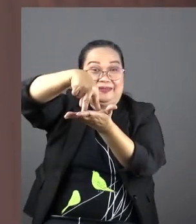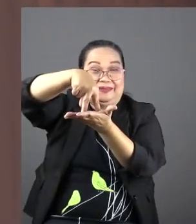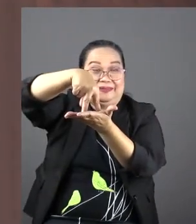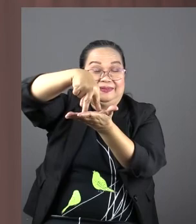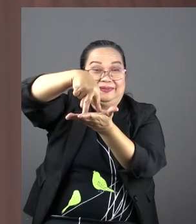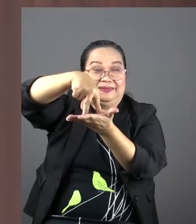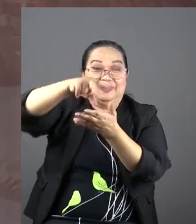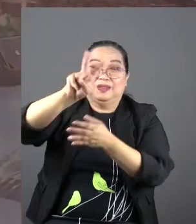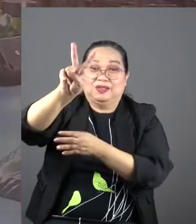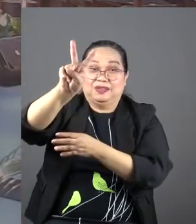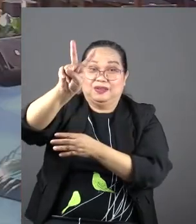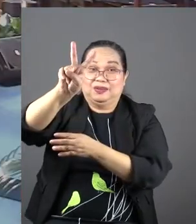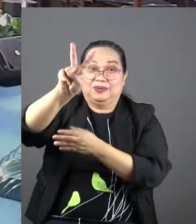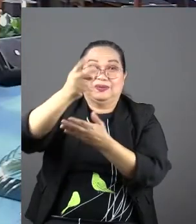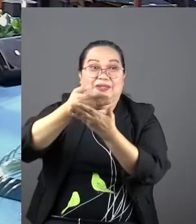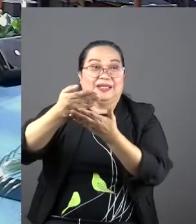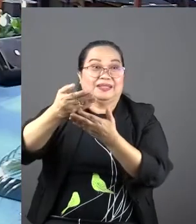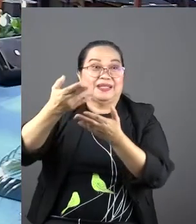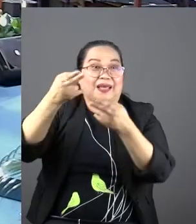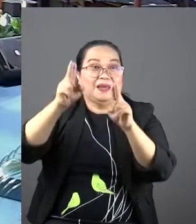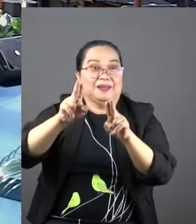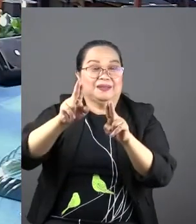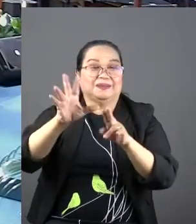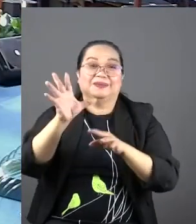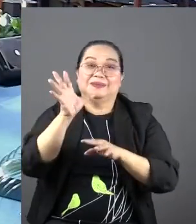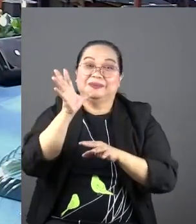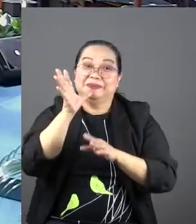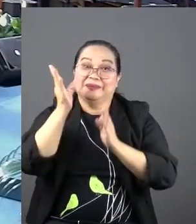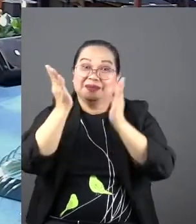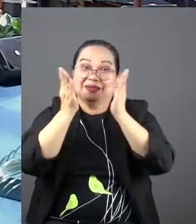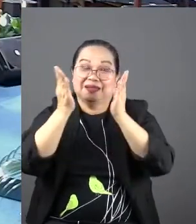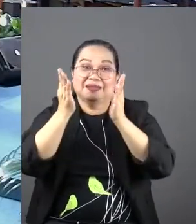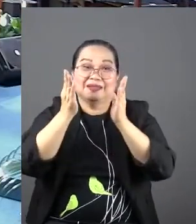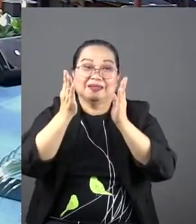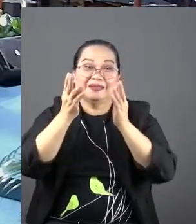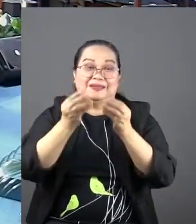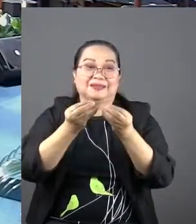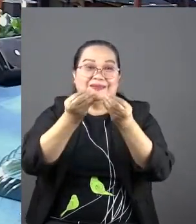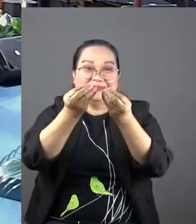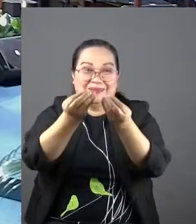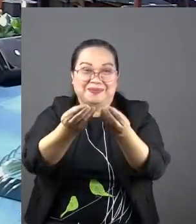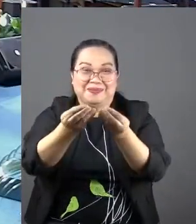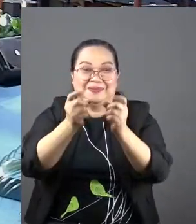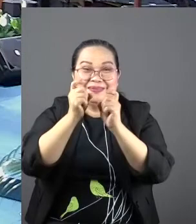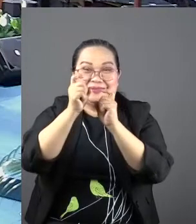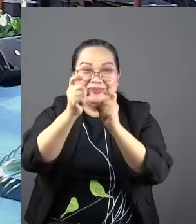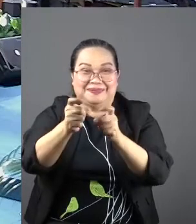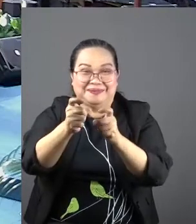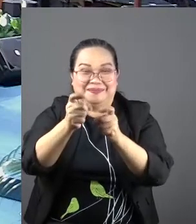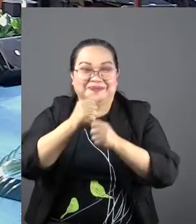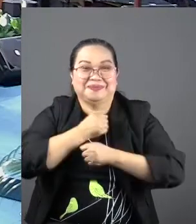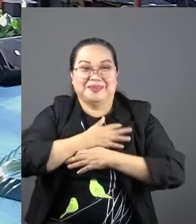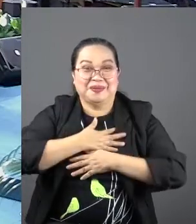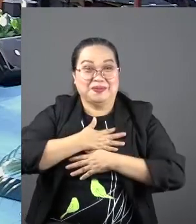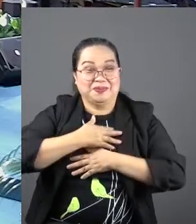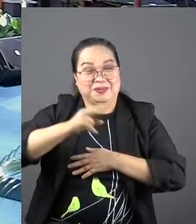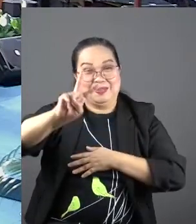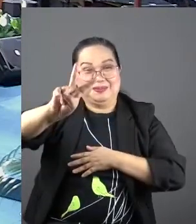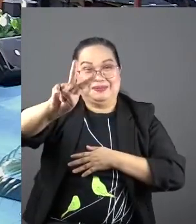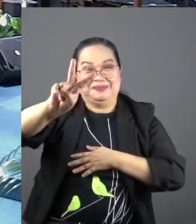Because two things are going to happen. Number one, our ushers will be giving you tokens of appreciation. And number two,